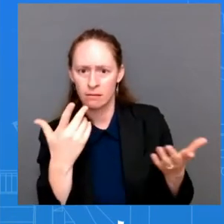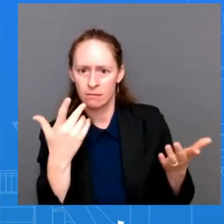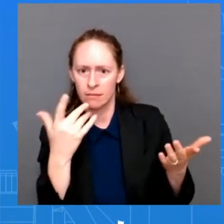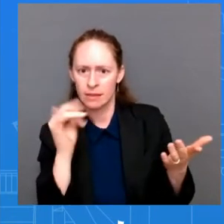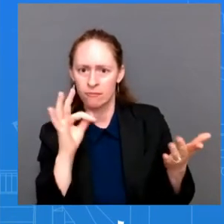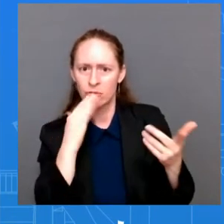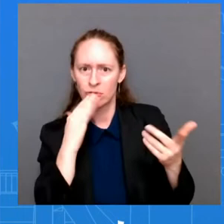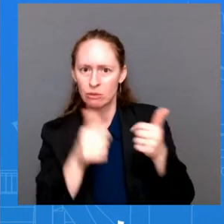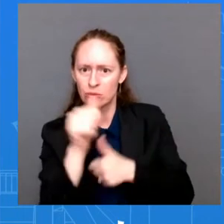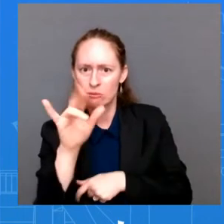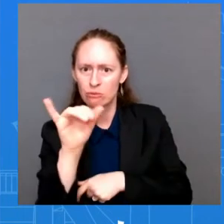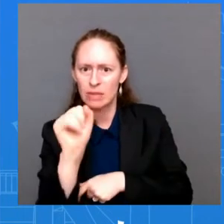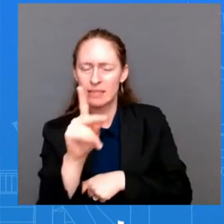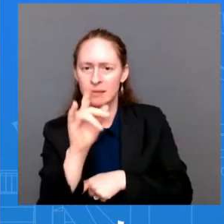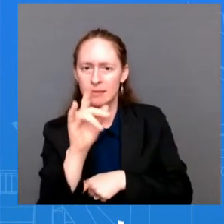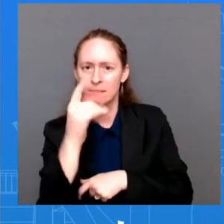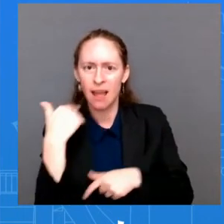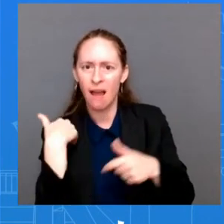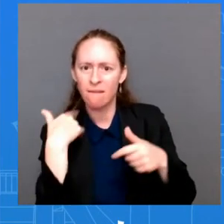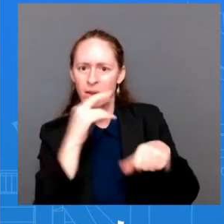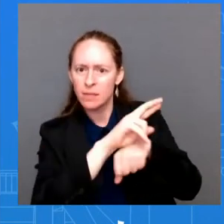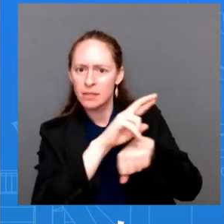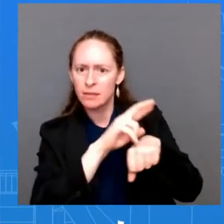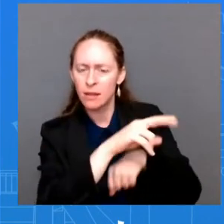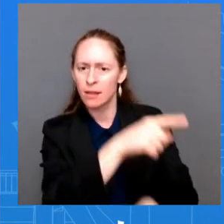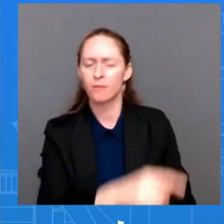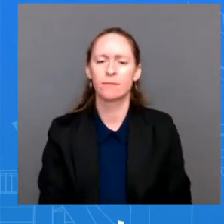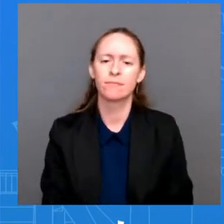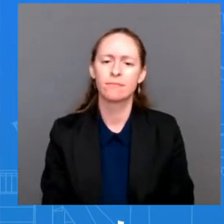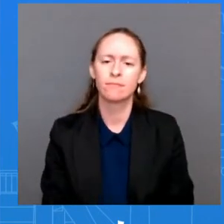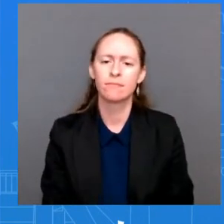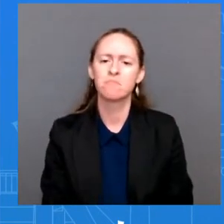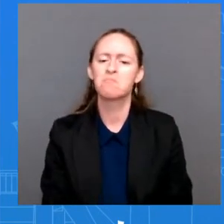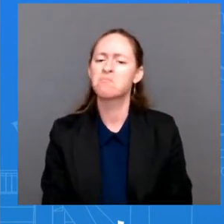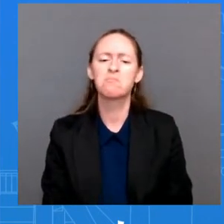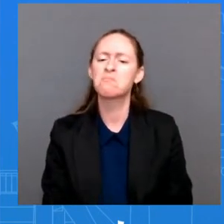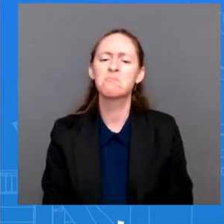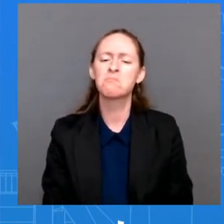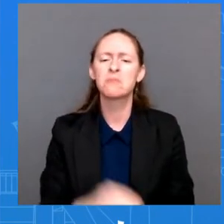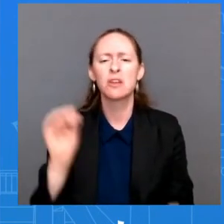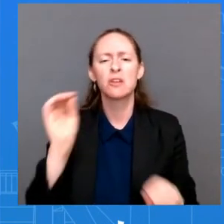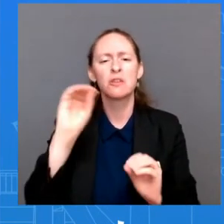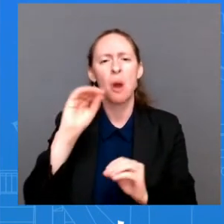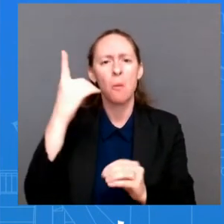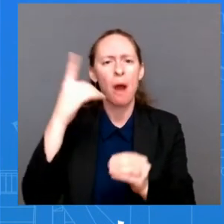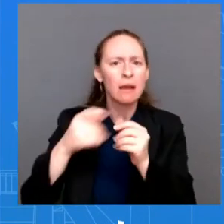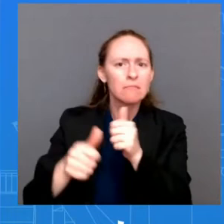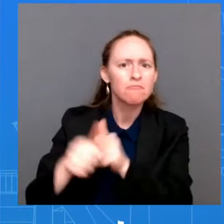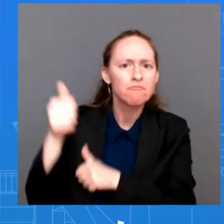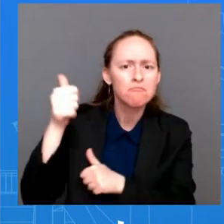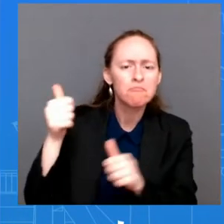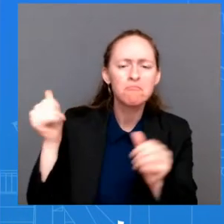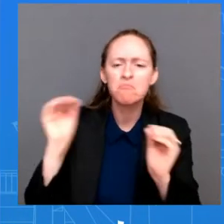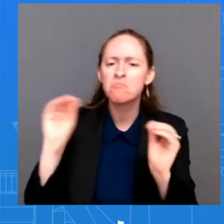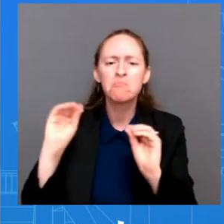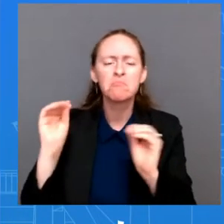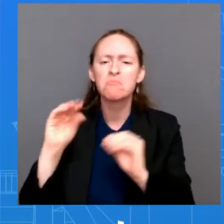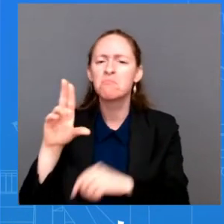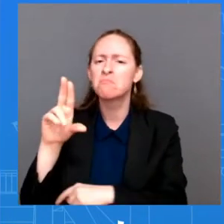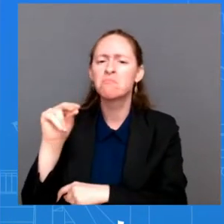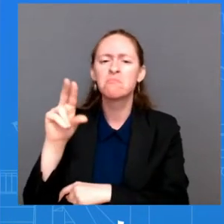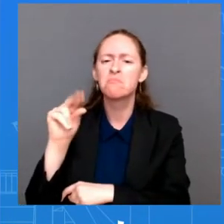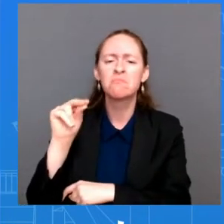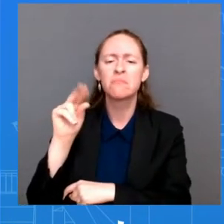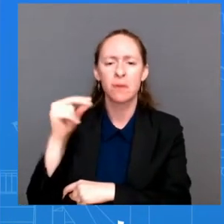For anybody to be at risk here with a potential visit. Again, hasn't been announced. And I won't speak for